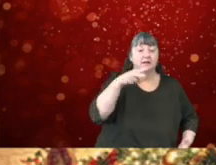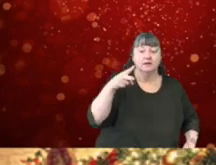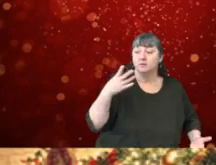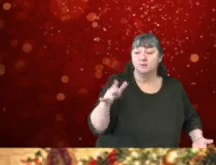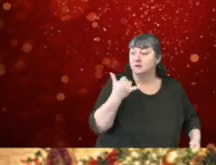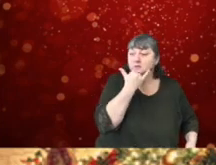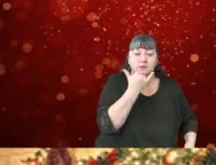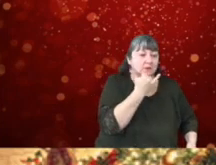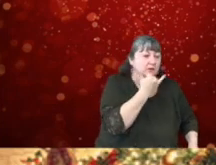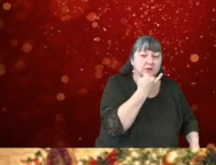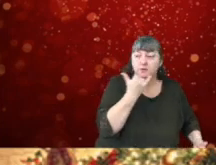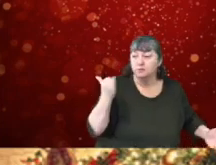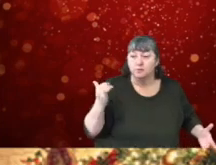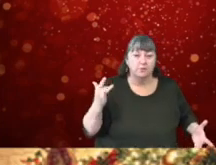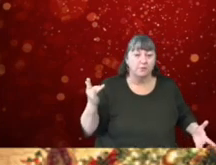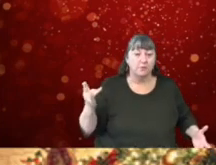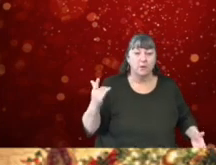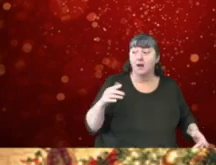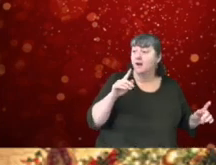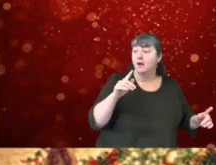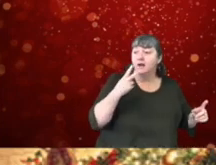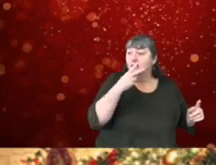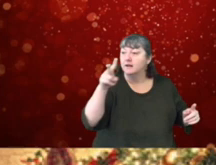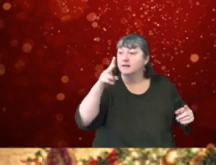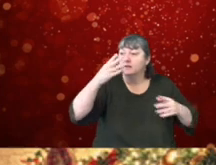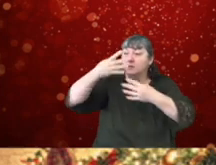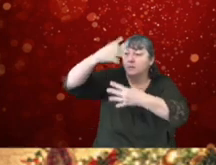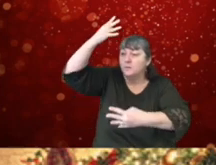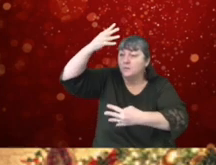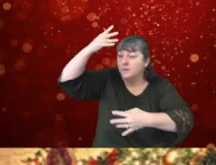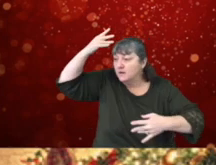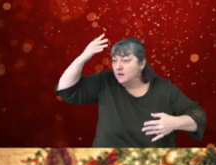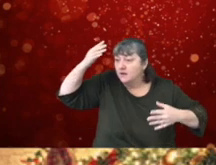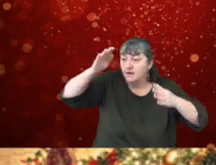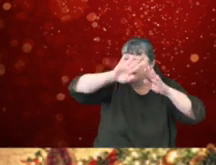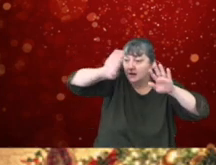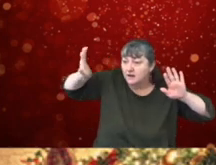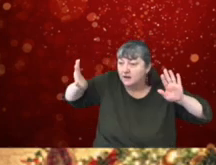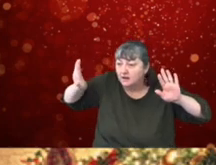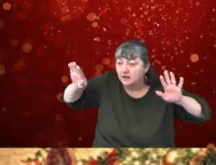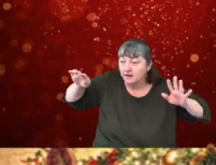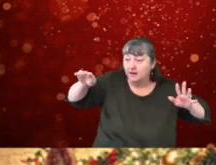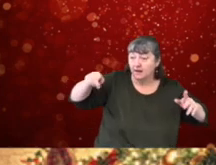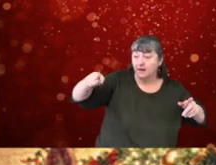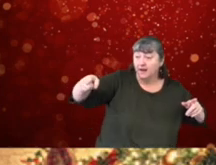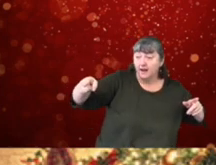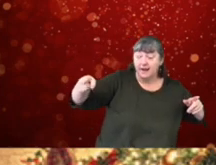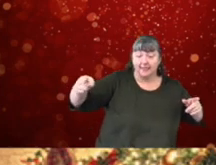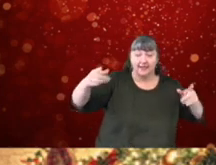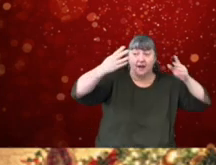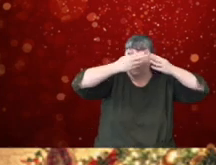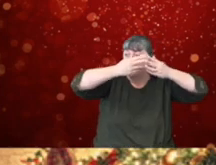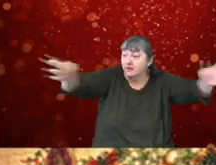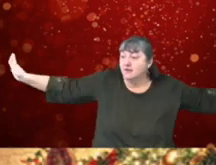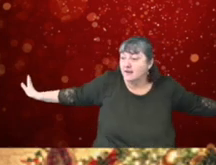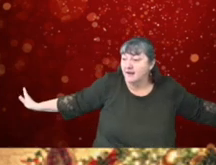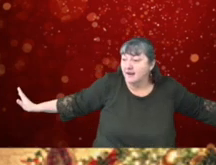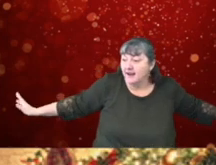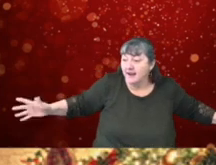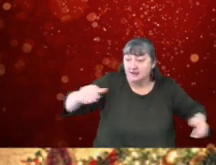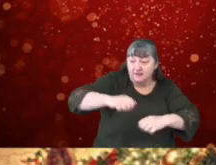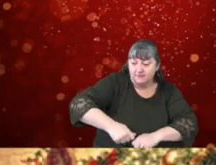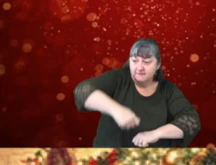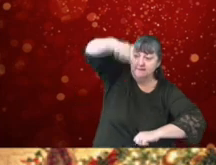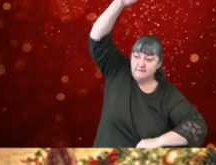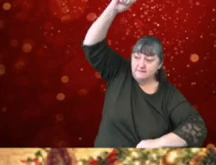what was the matter. Away to the window I flew like a flash, tore open the shutters and